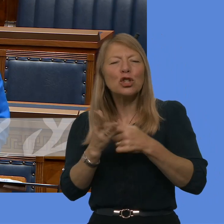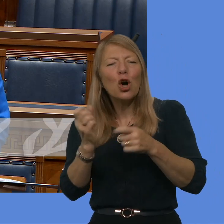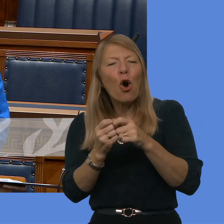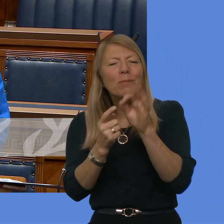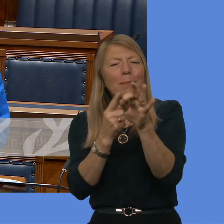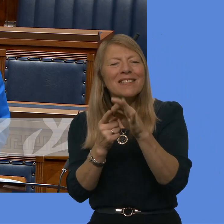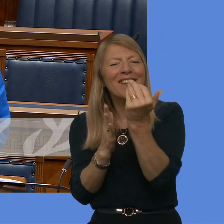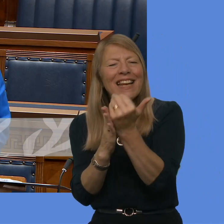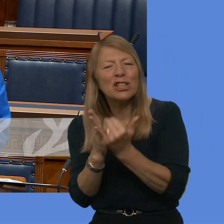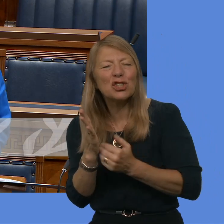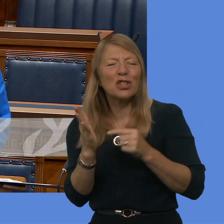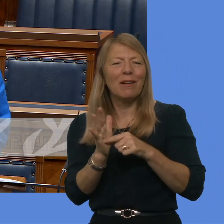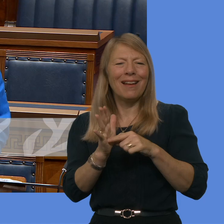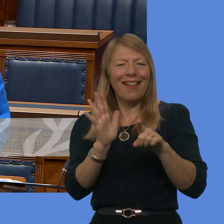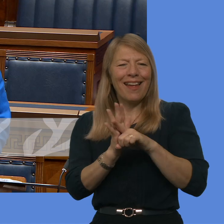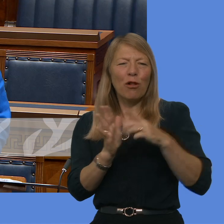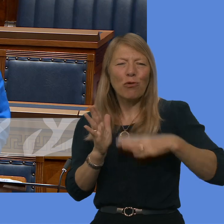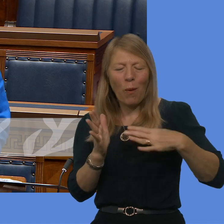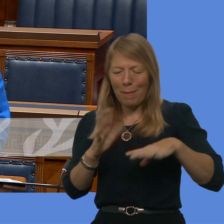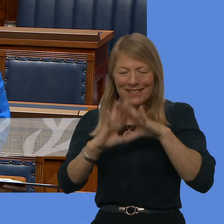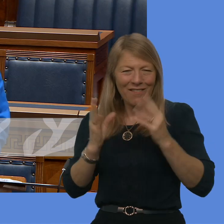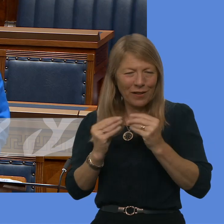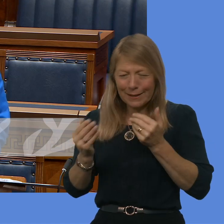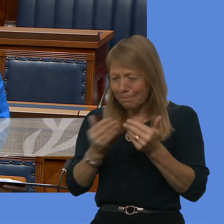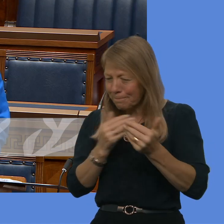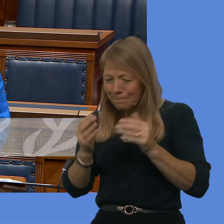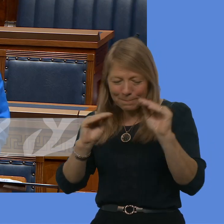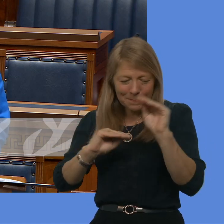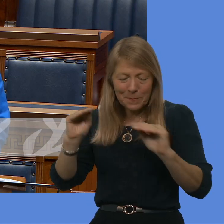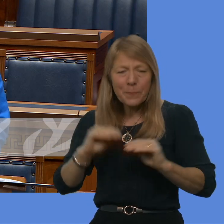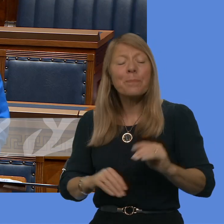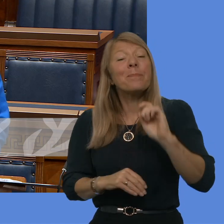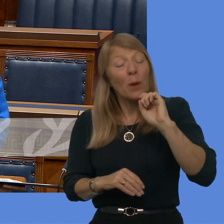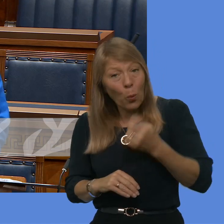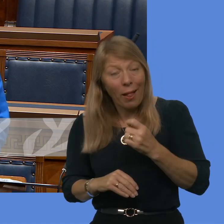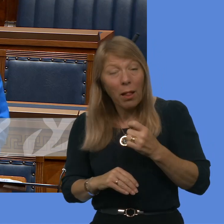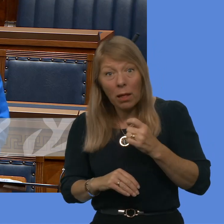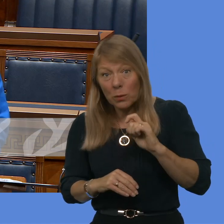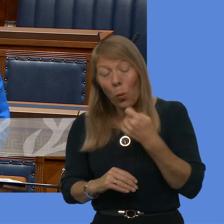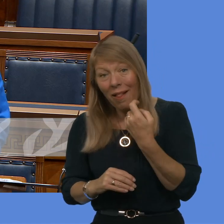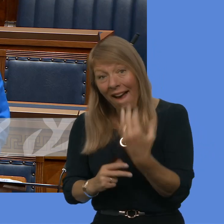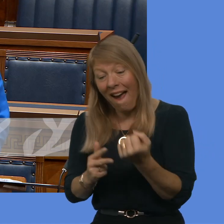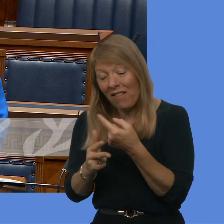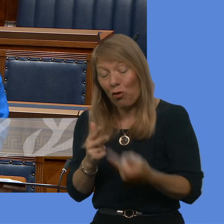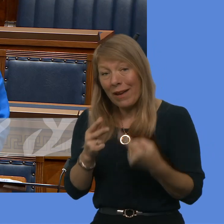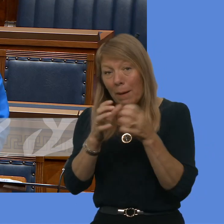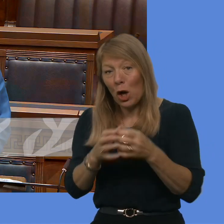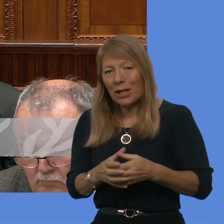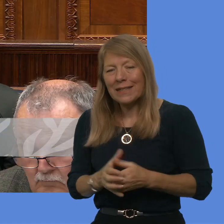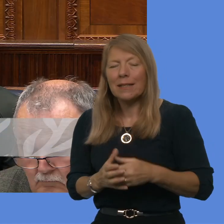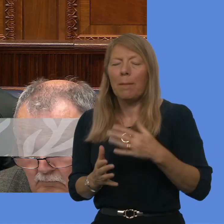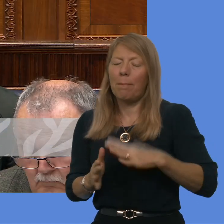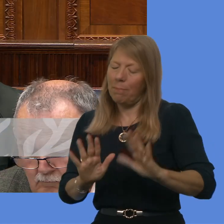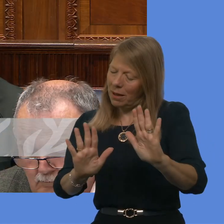look at. Yes, it is a lengthy process, but we are determined that this will proceed, but will proceed in a way which gets the right people absolutely for these